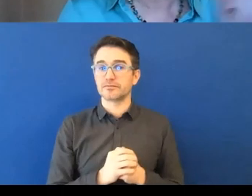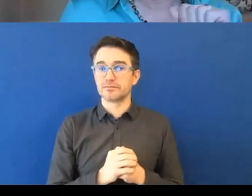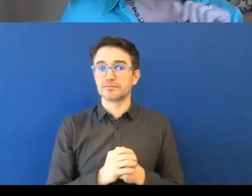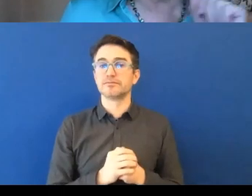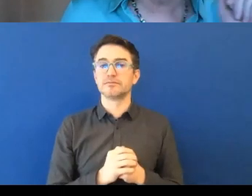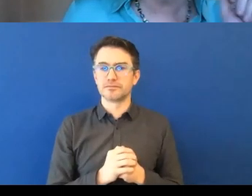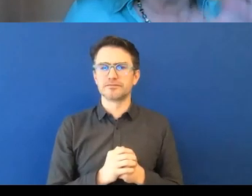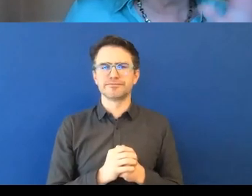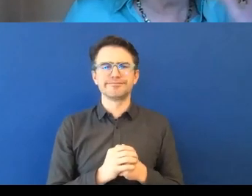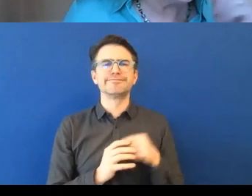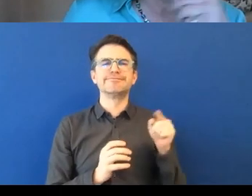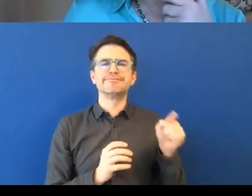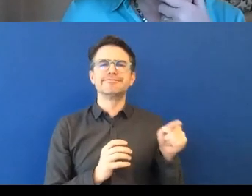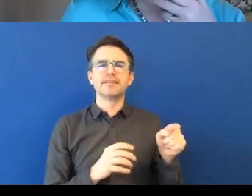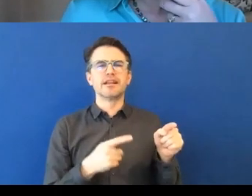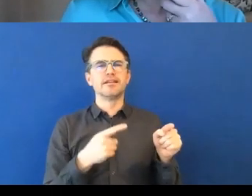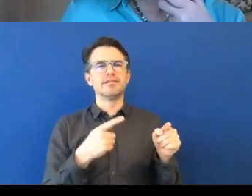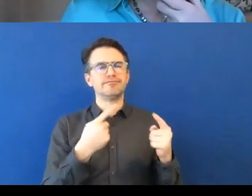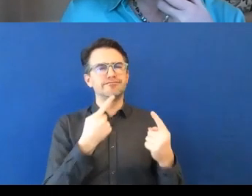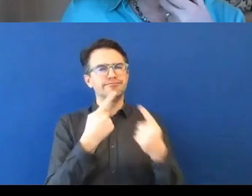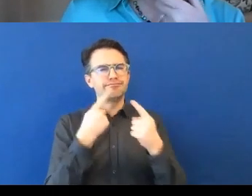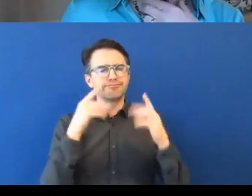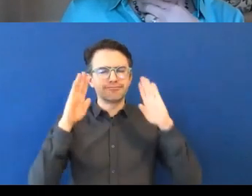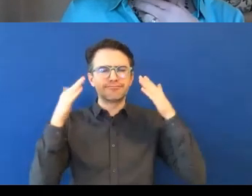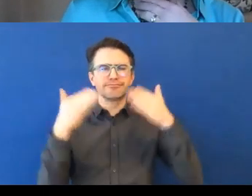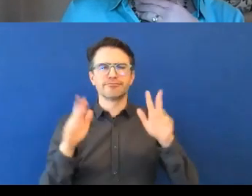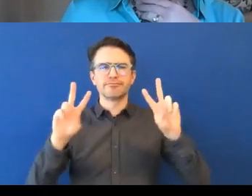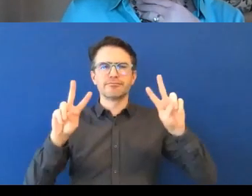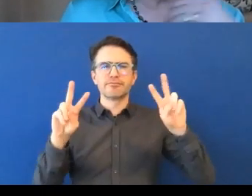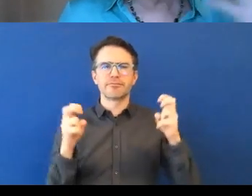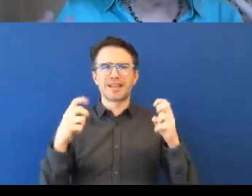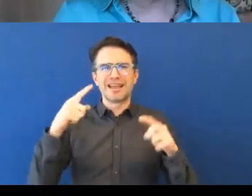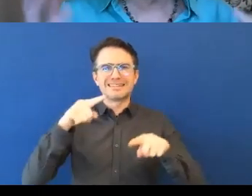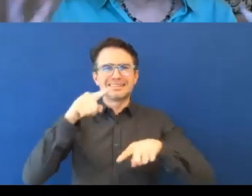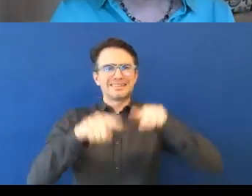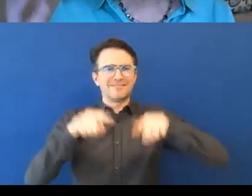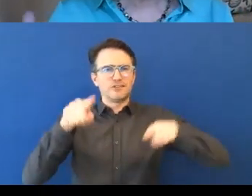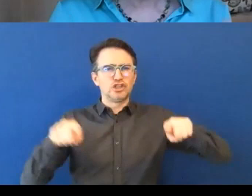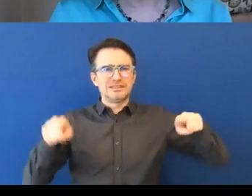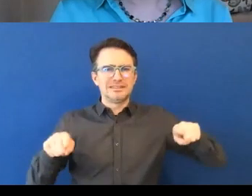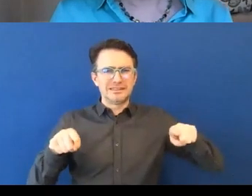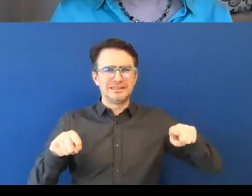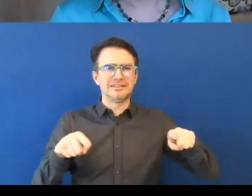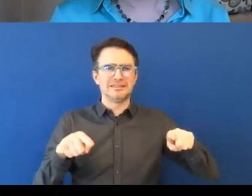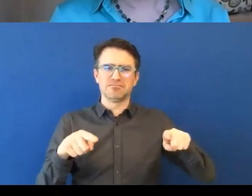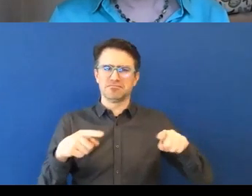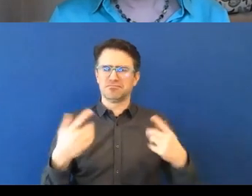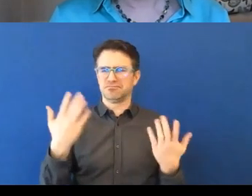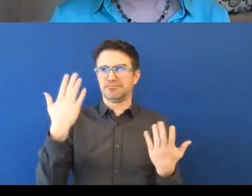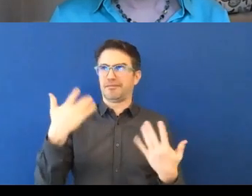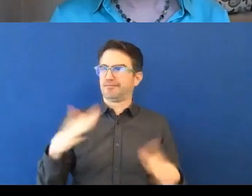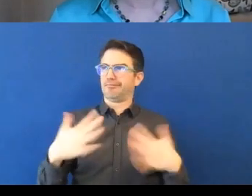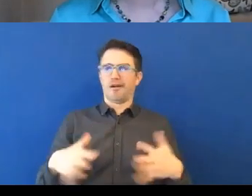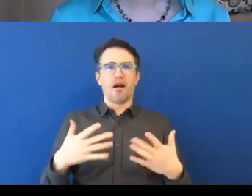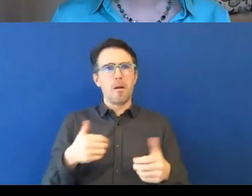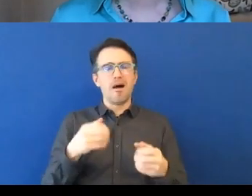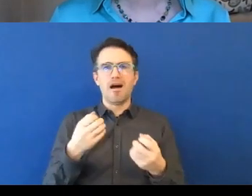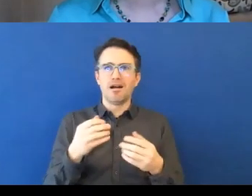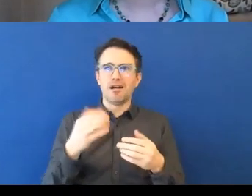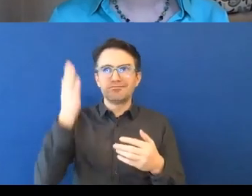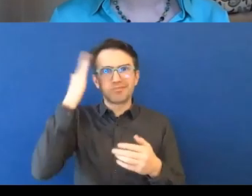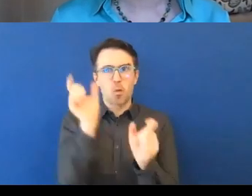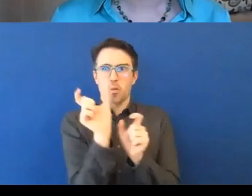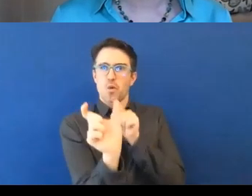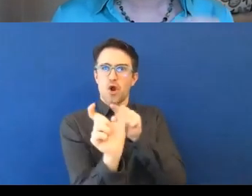and you see a lot of coverage. Can you tell us what is this concept of neurodiversity and what